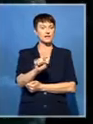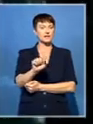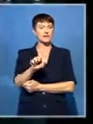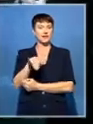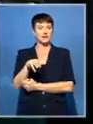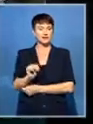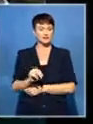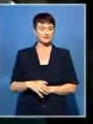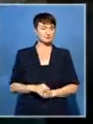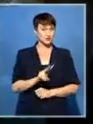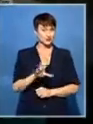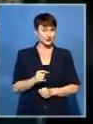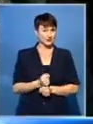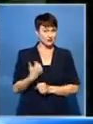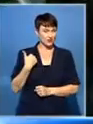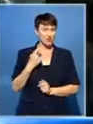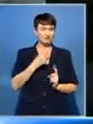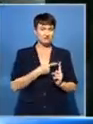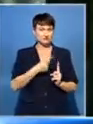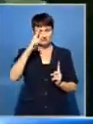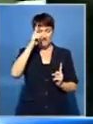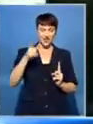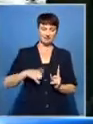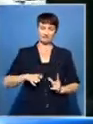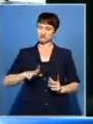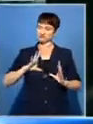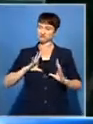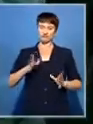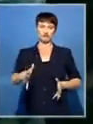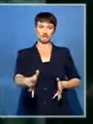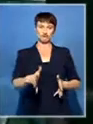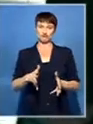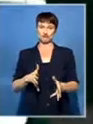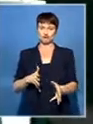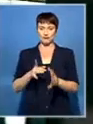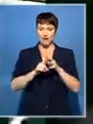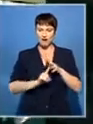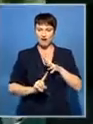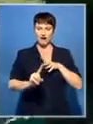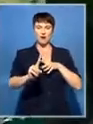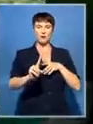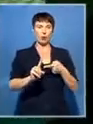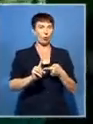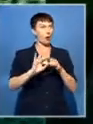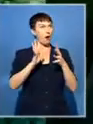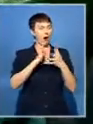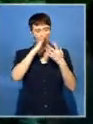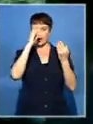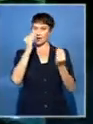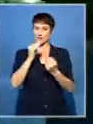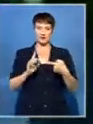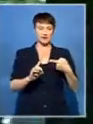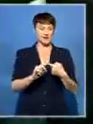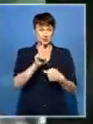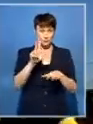years ago, a tall and proud Madiba walked out these gates. The world's most famous political prisoner, free after